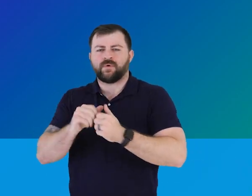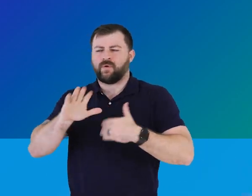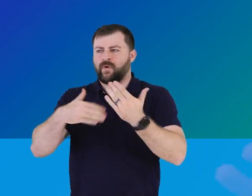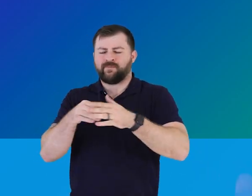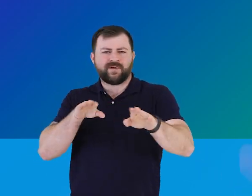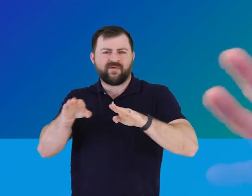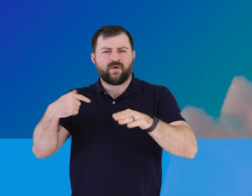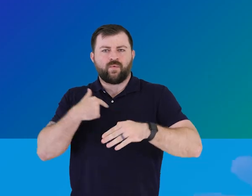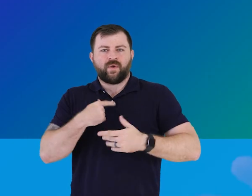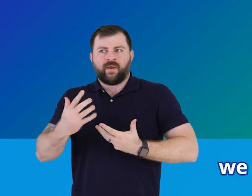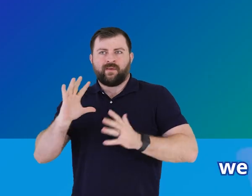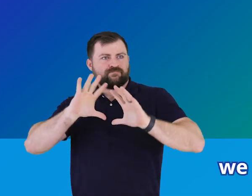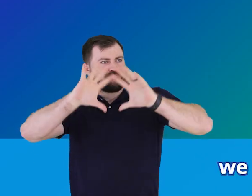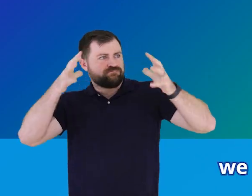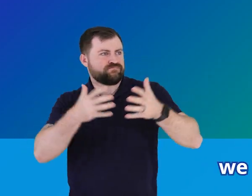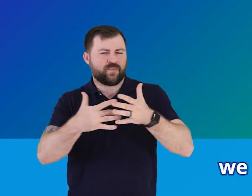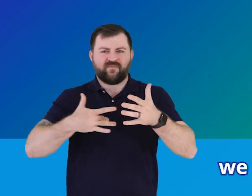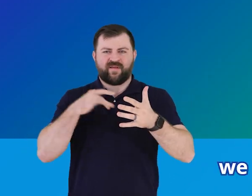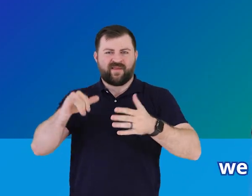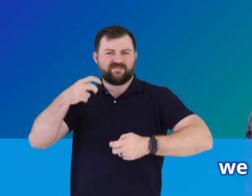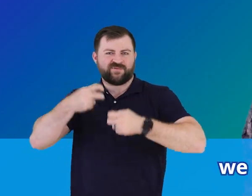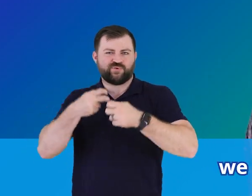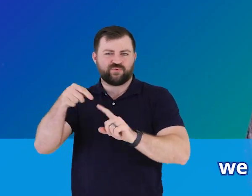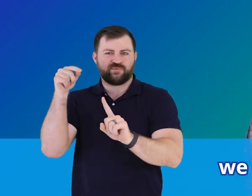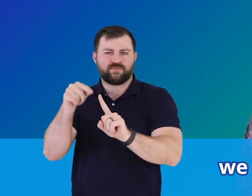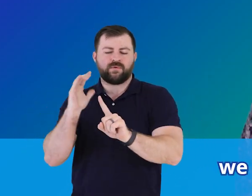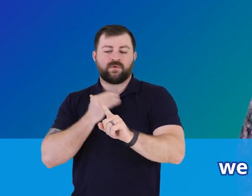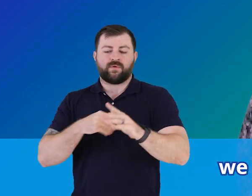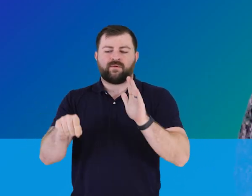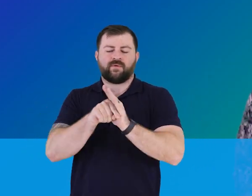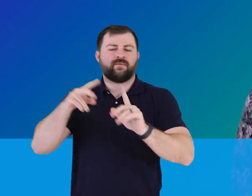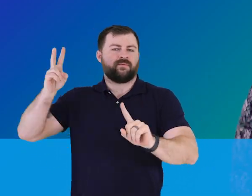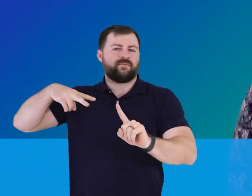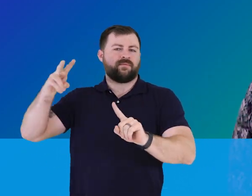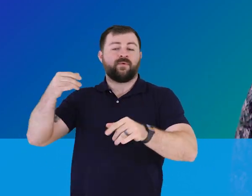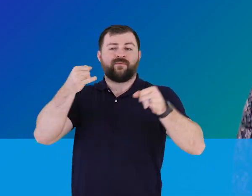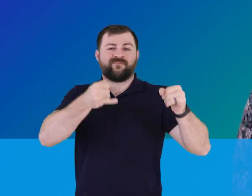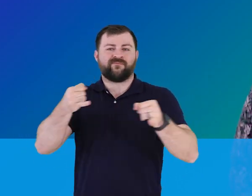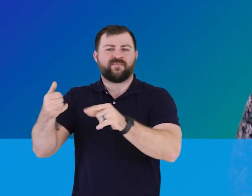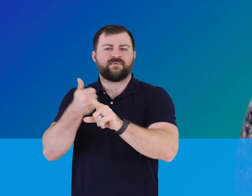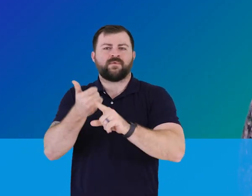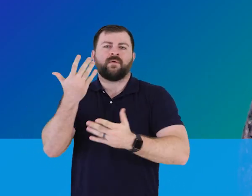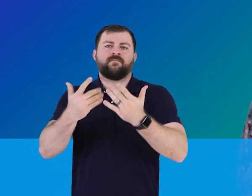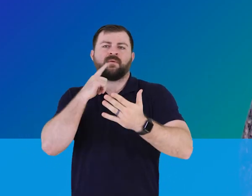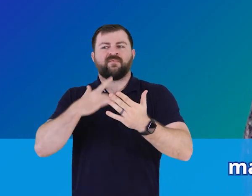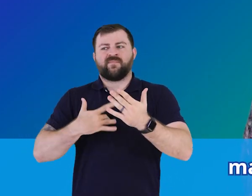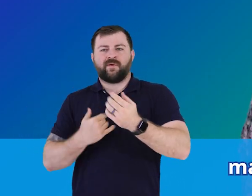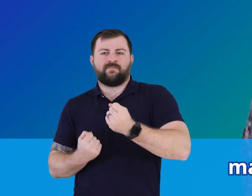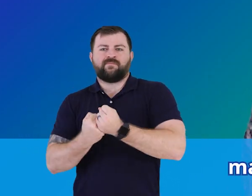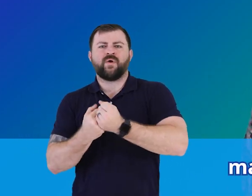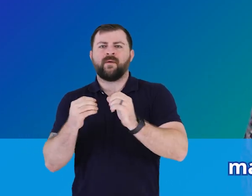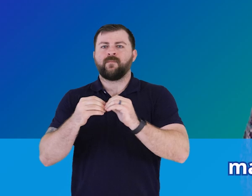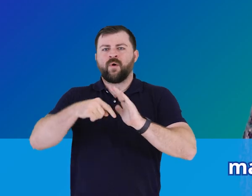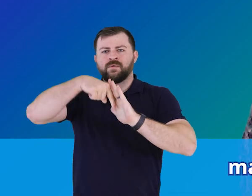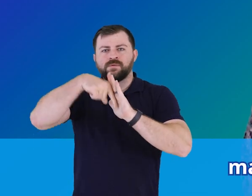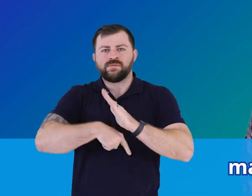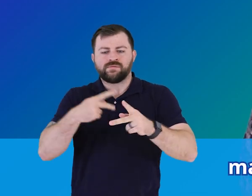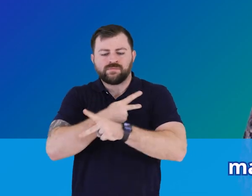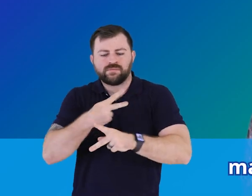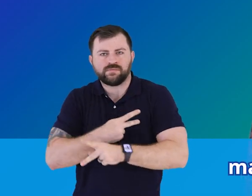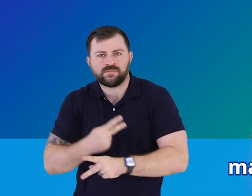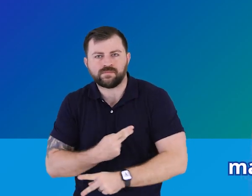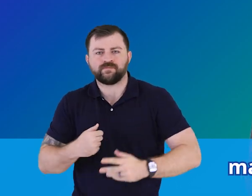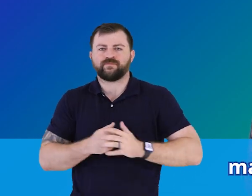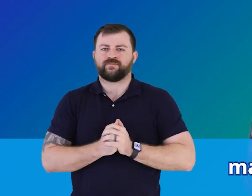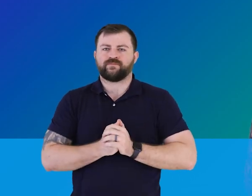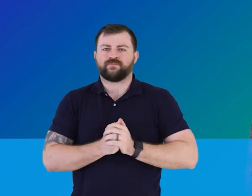behaviors that collectively we perceive to be an ongoing issue, our negative judgment of those individuals may be reinforced and